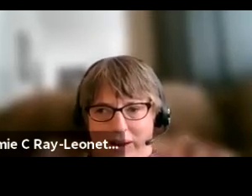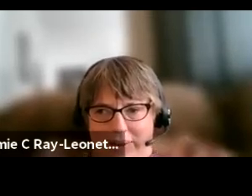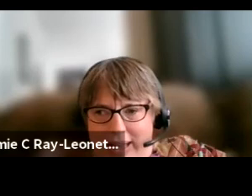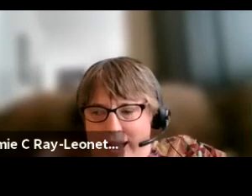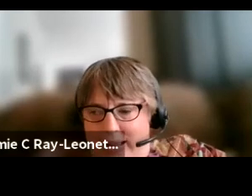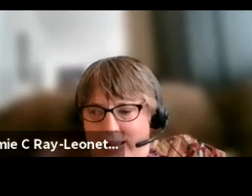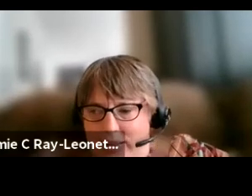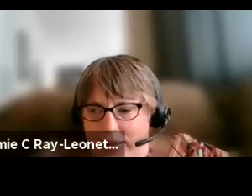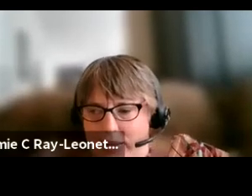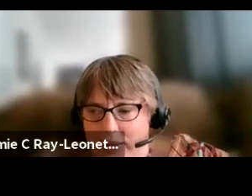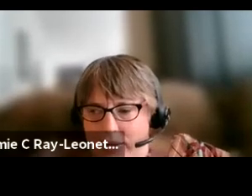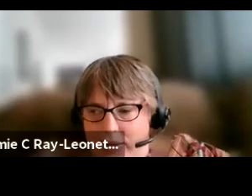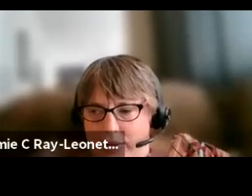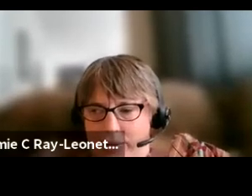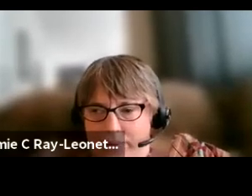Okay.